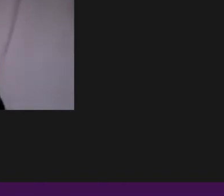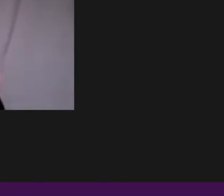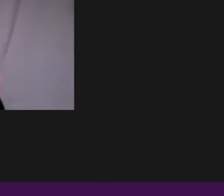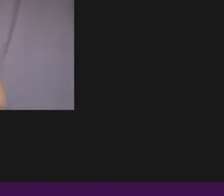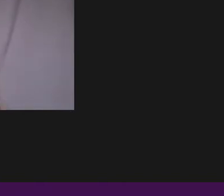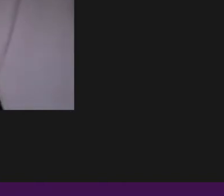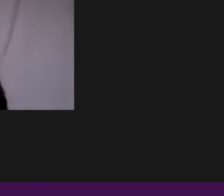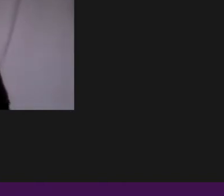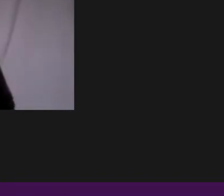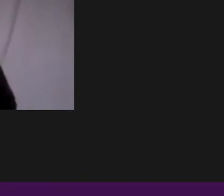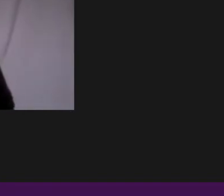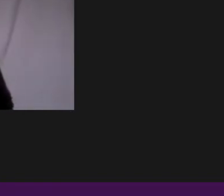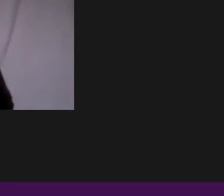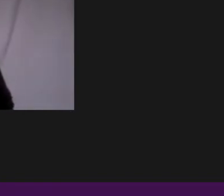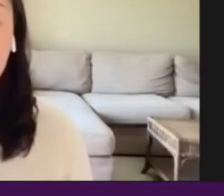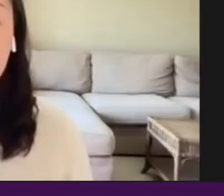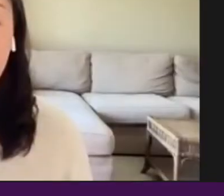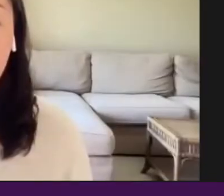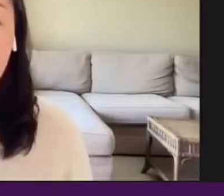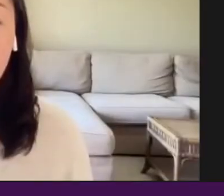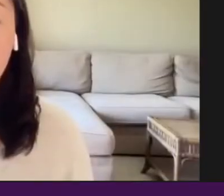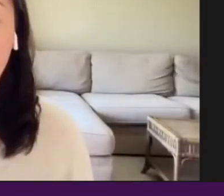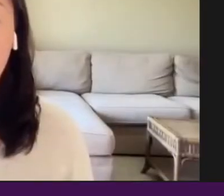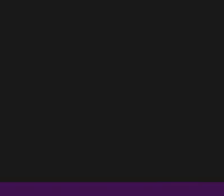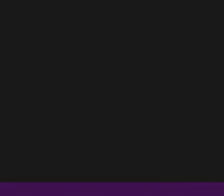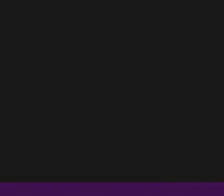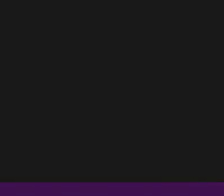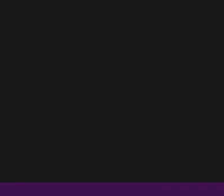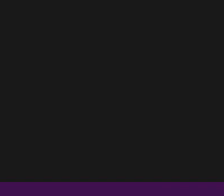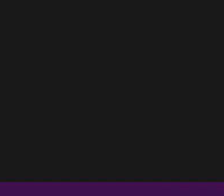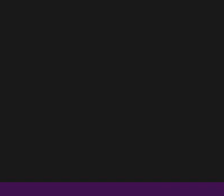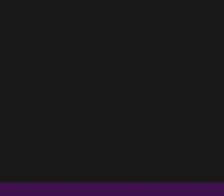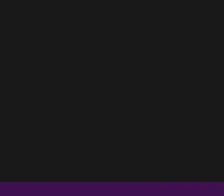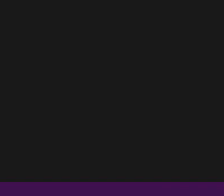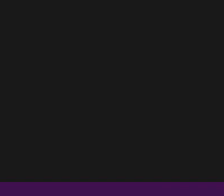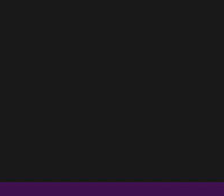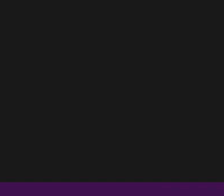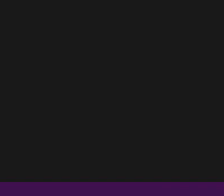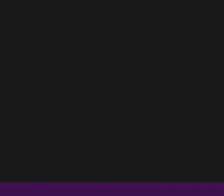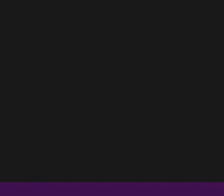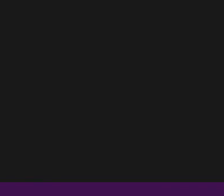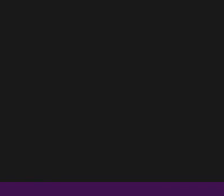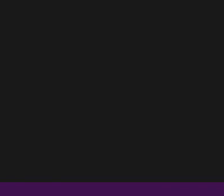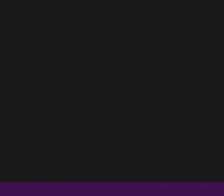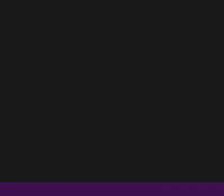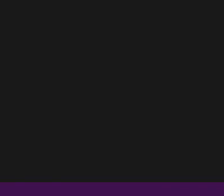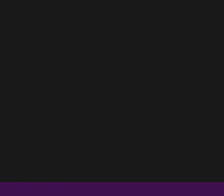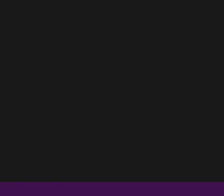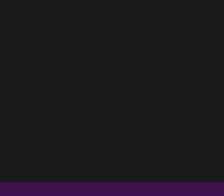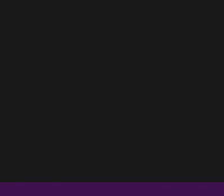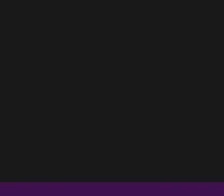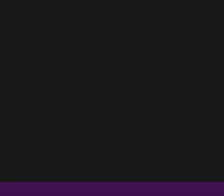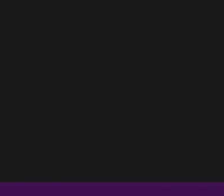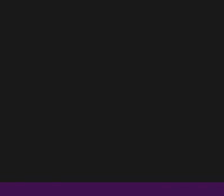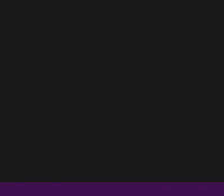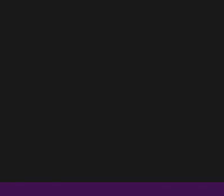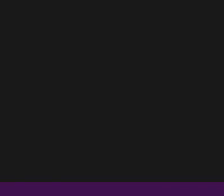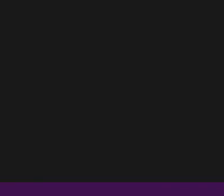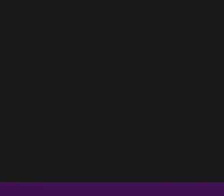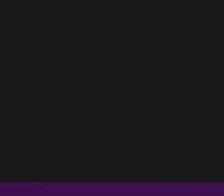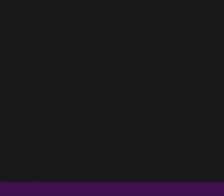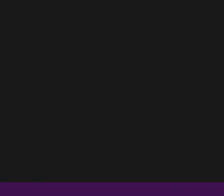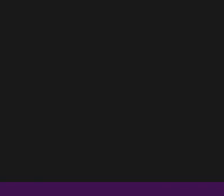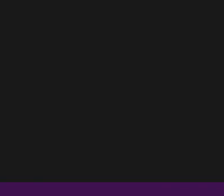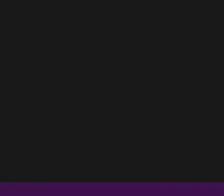I'm going to now go to Yi and I'd love for you to talk about first vote. I know I noticed that it